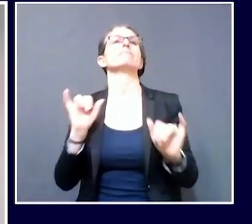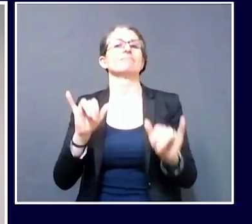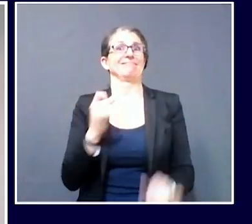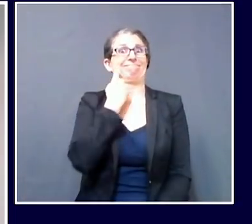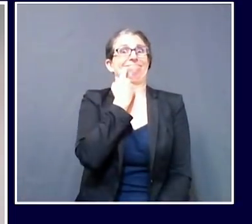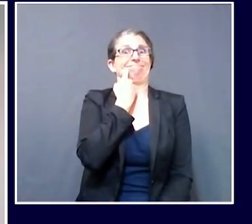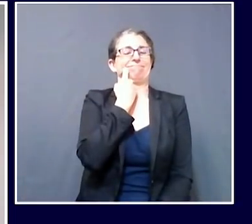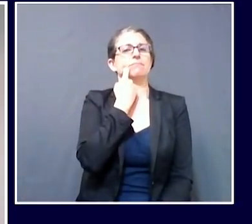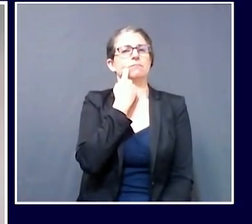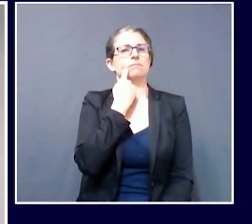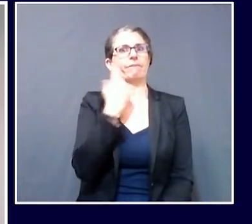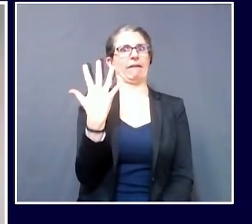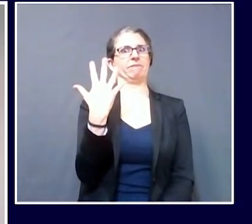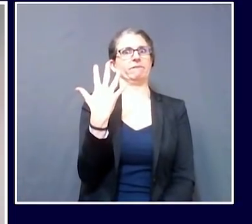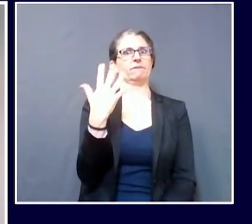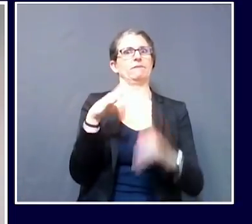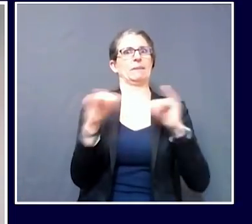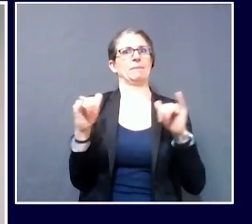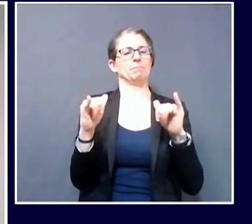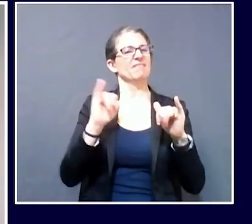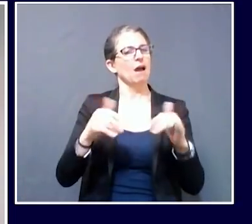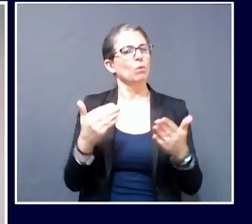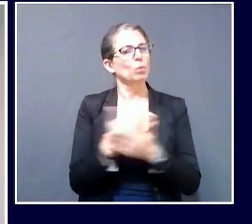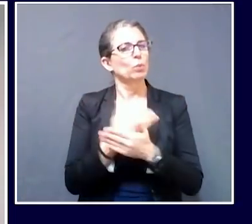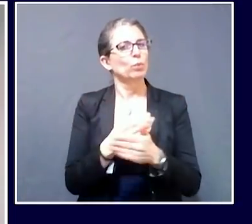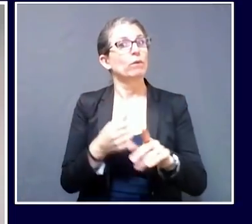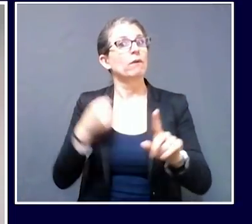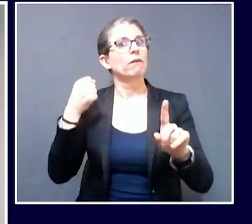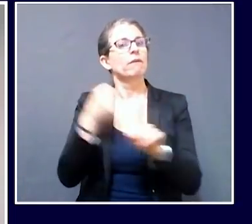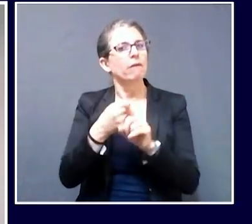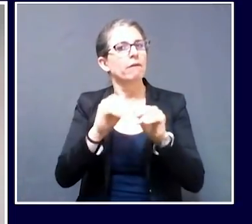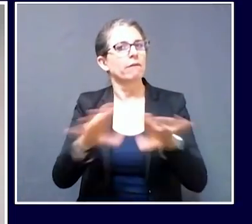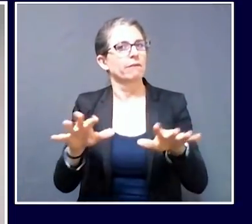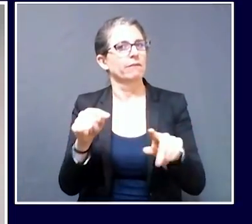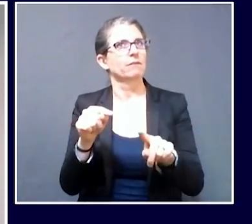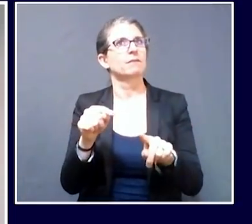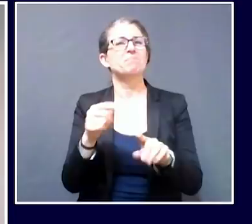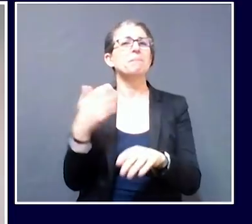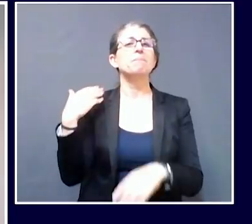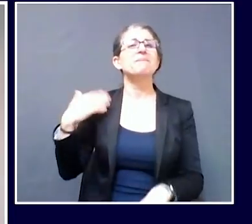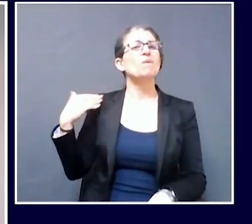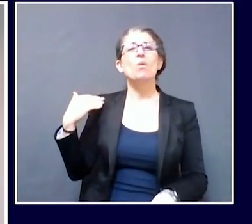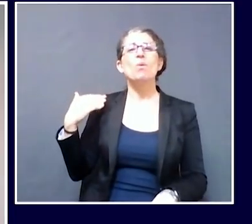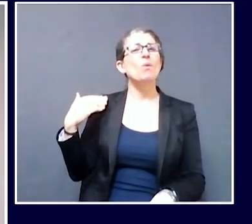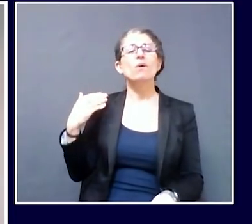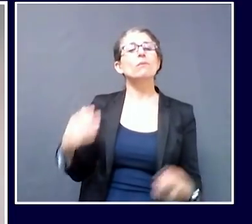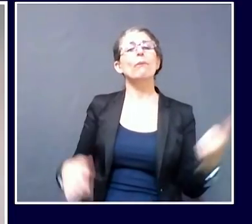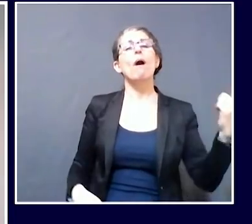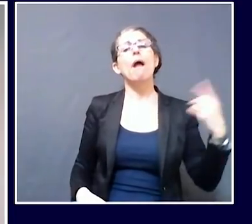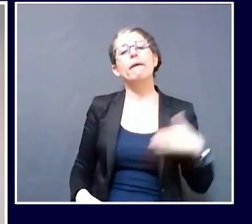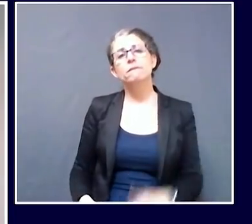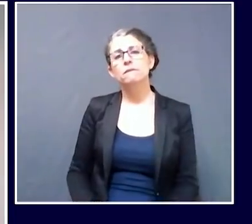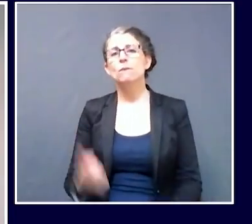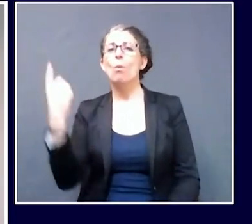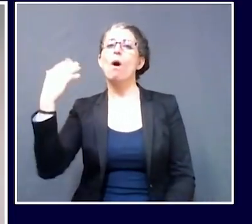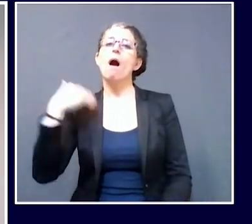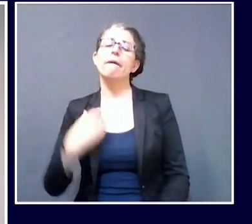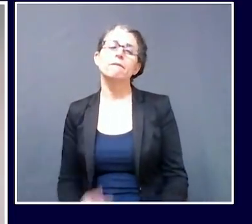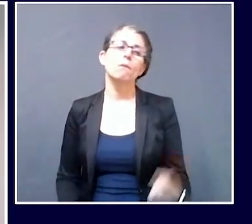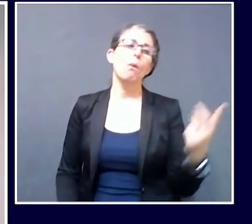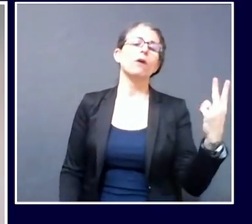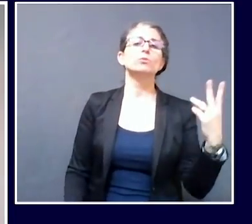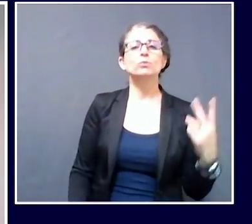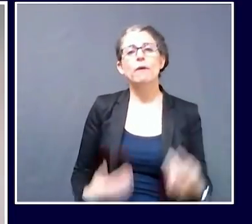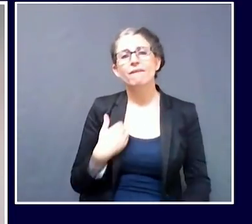series of cases associated with the workplace. But when we saw this uptick of five cases cases just in the past few days,